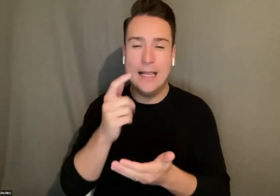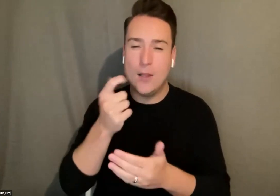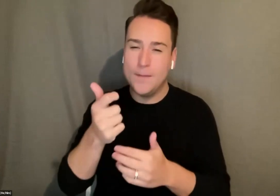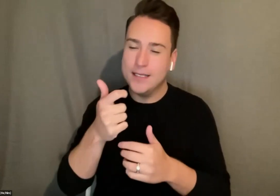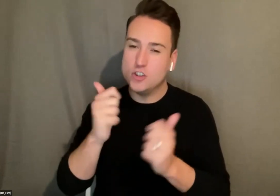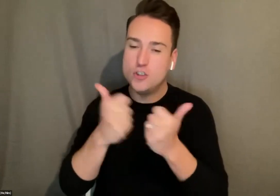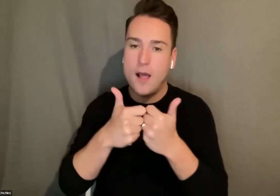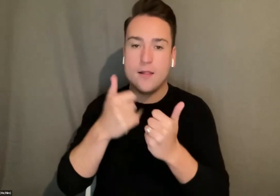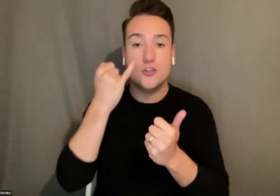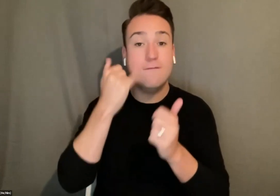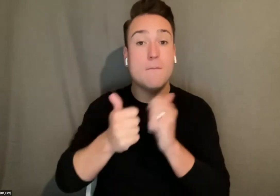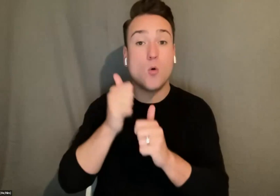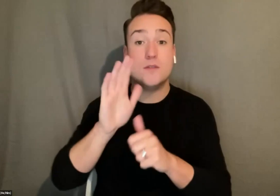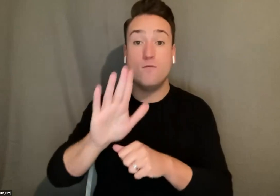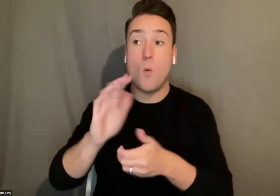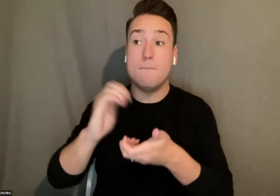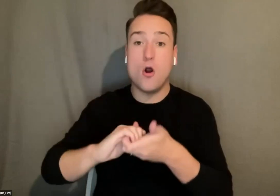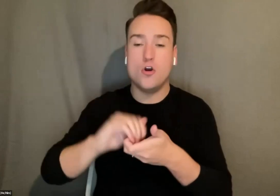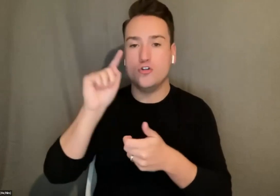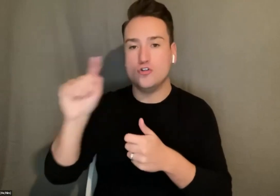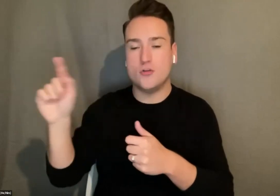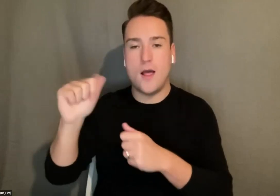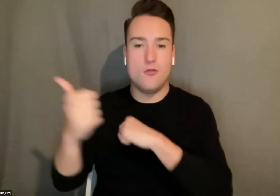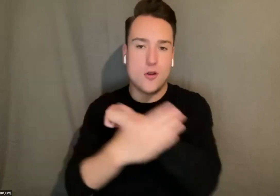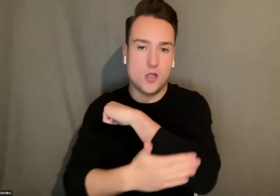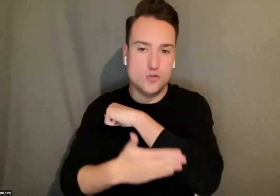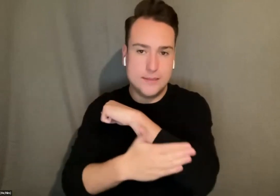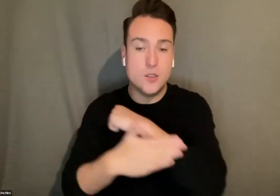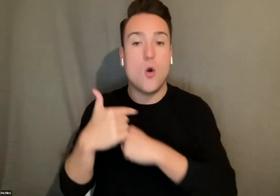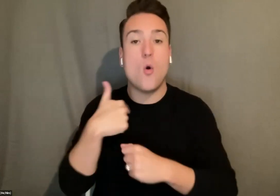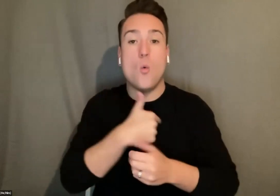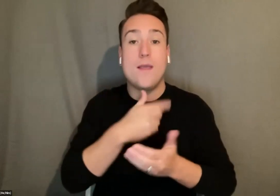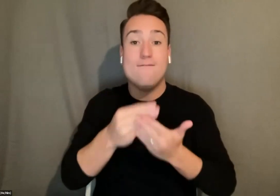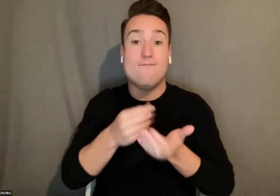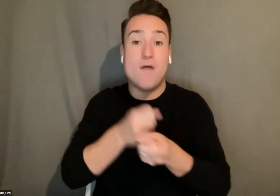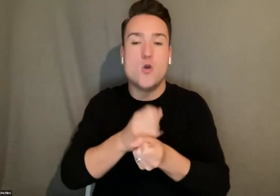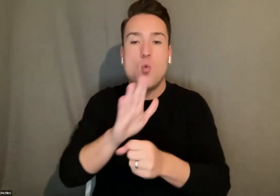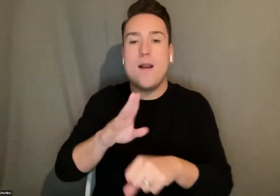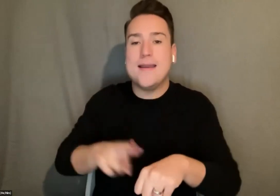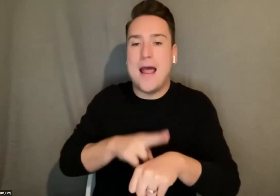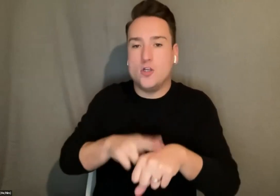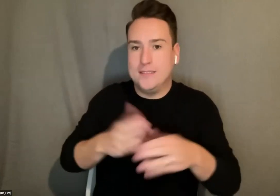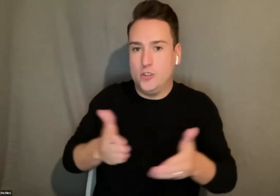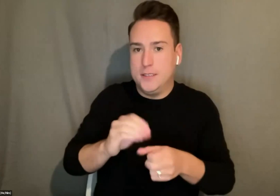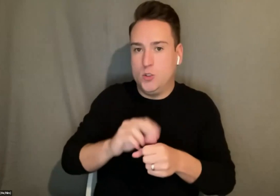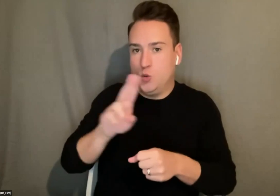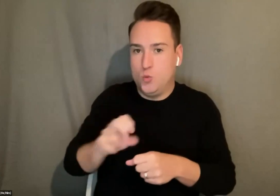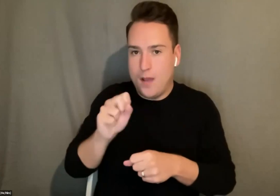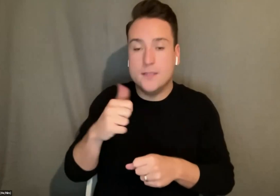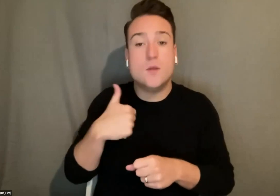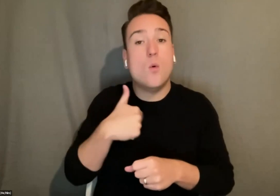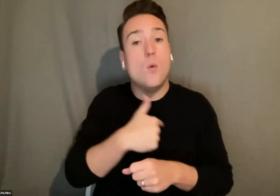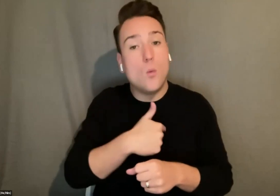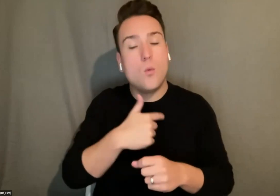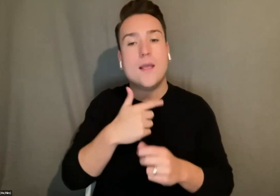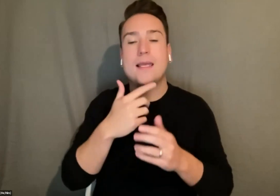if the majority of your partners are international we fund your national stops and I do encourage folks to review